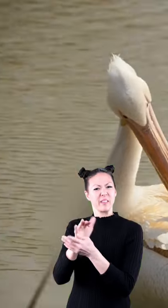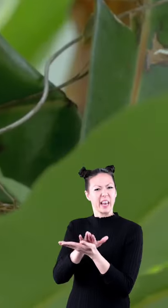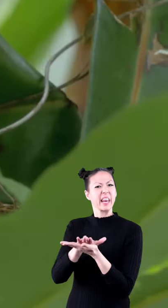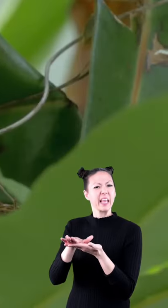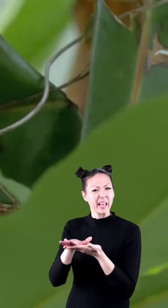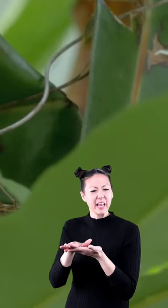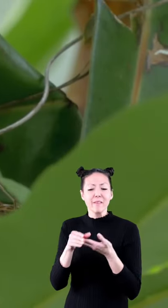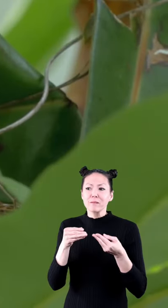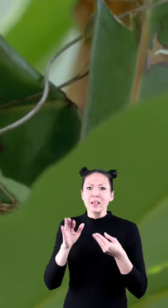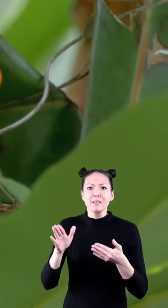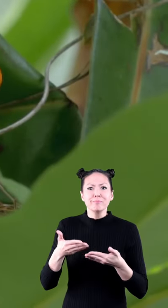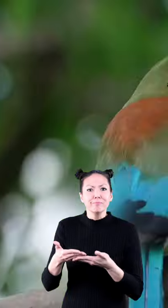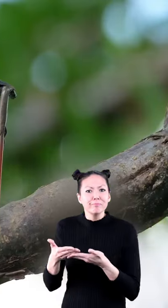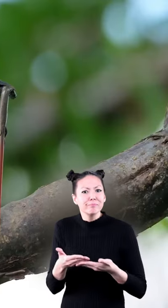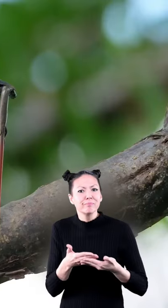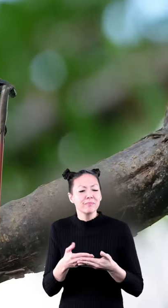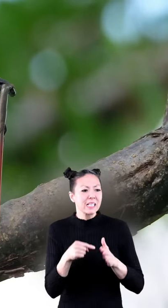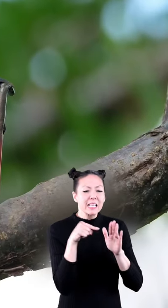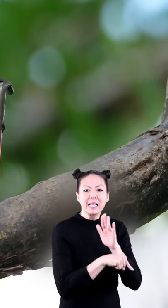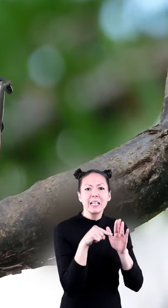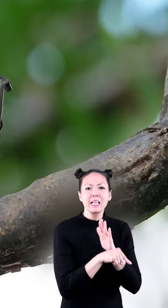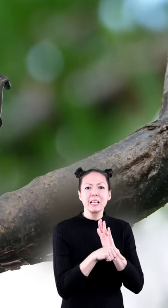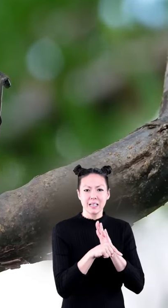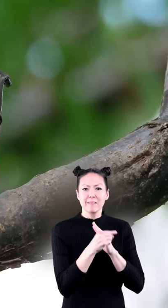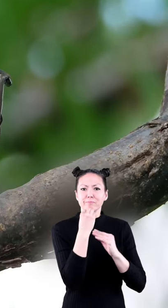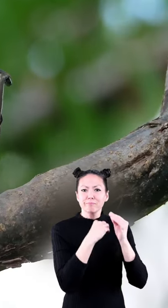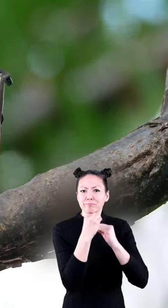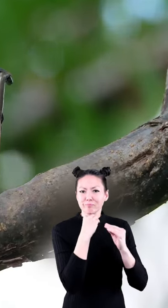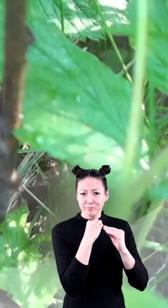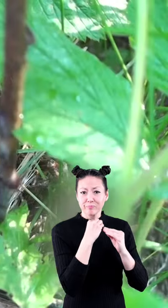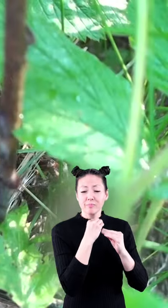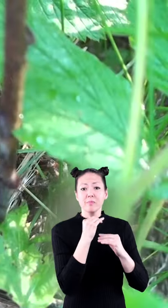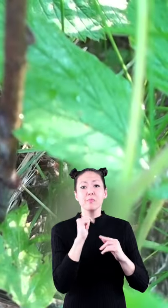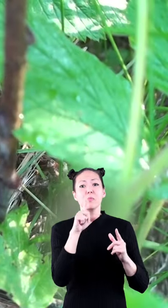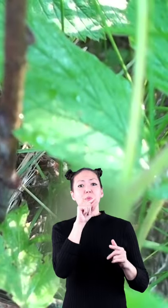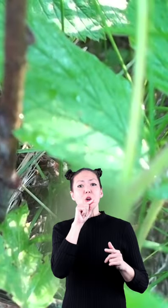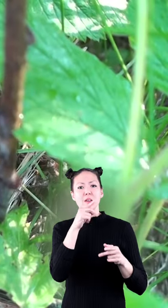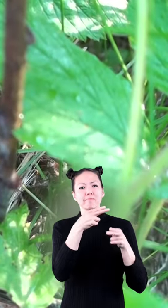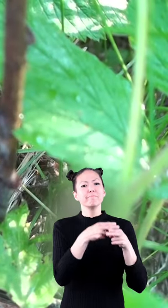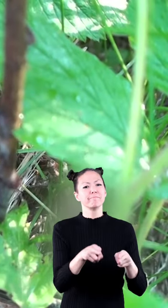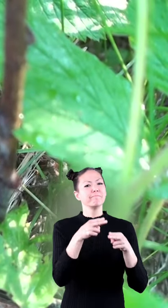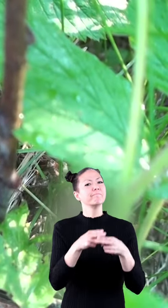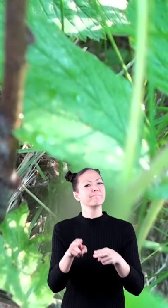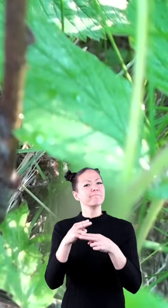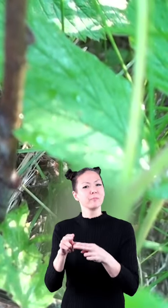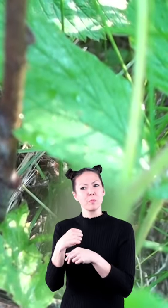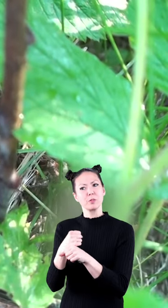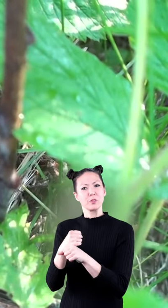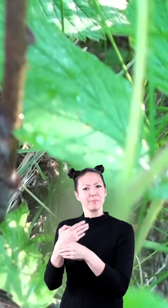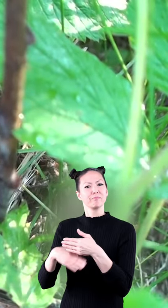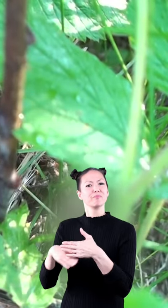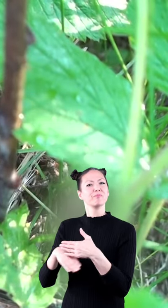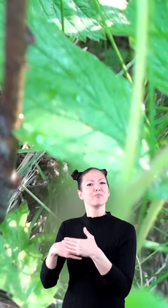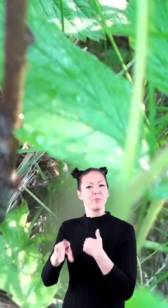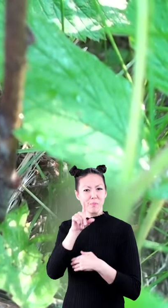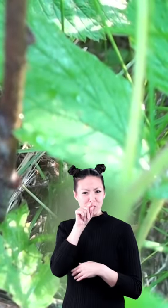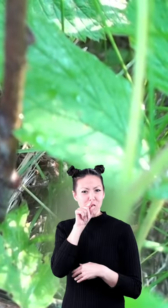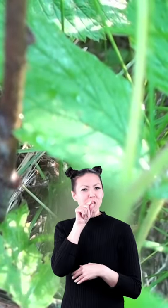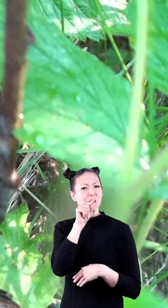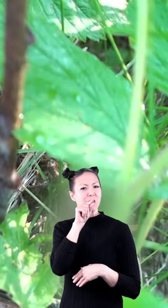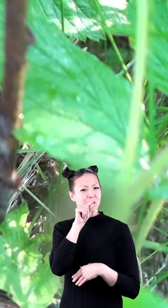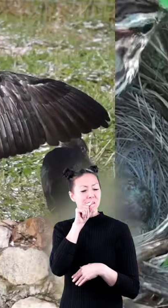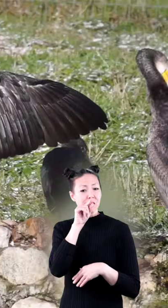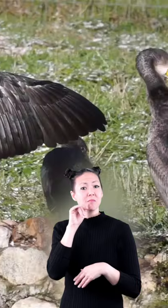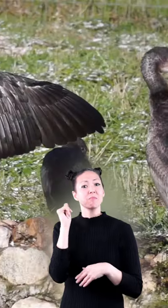feeding their young and for killing their prey all birds lay eggs which produce baby birds